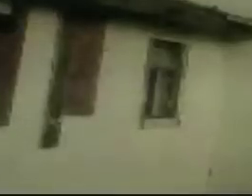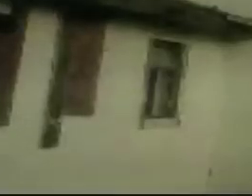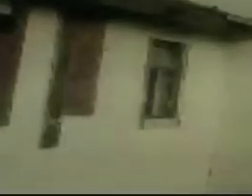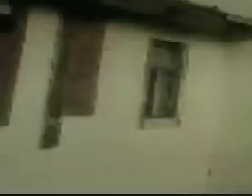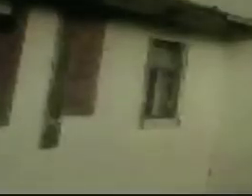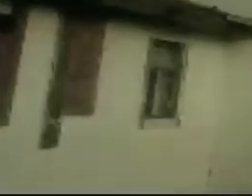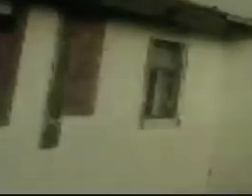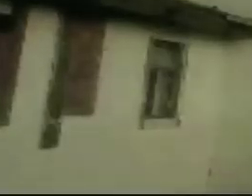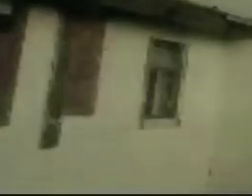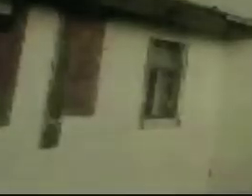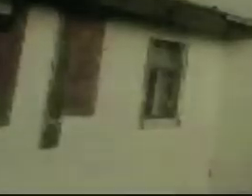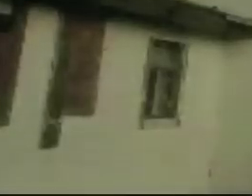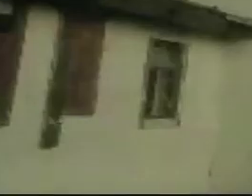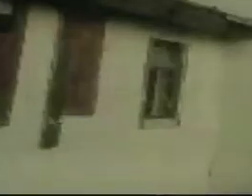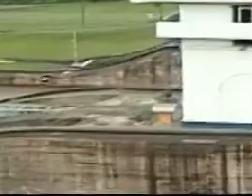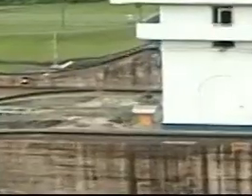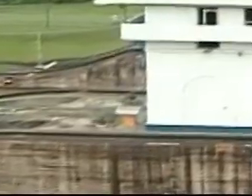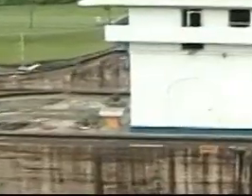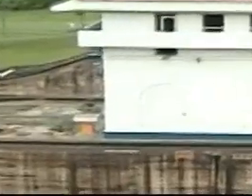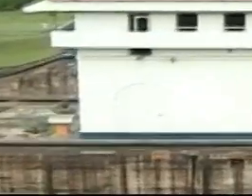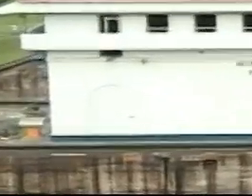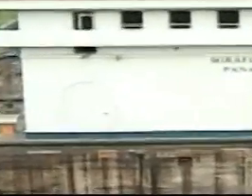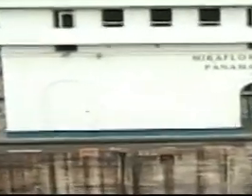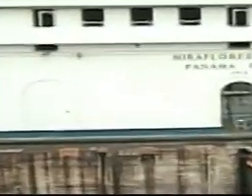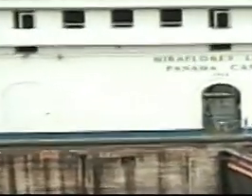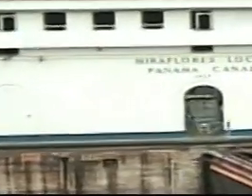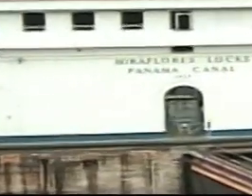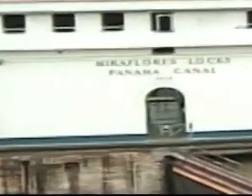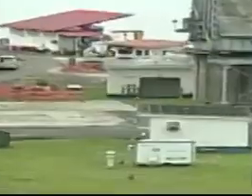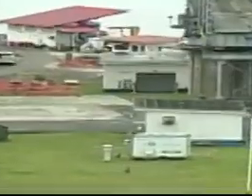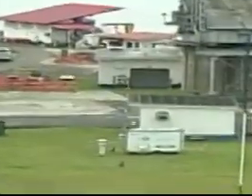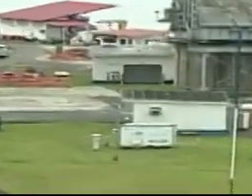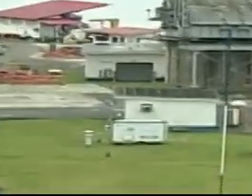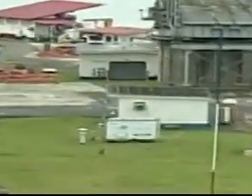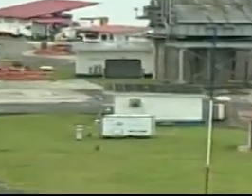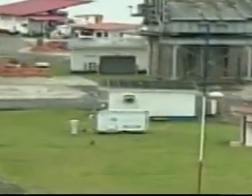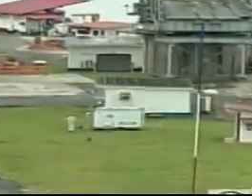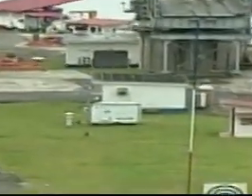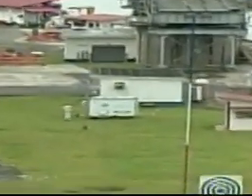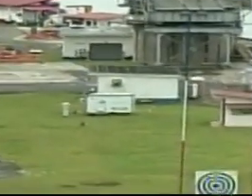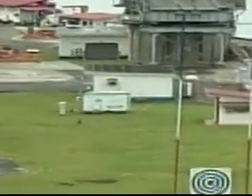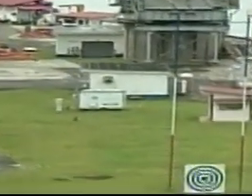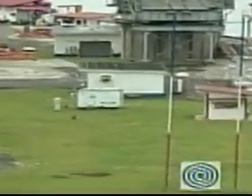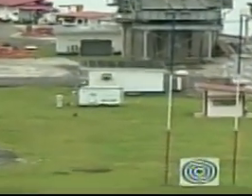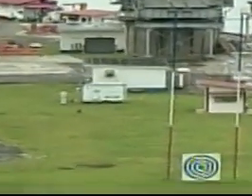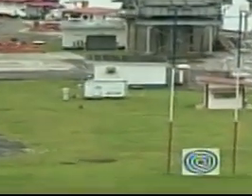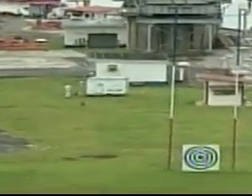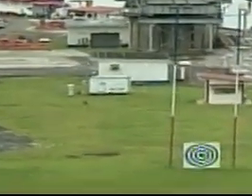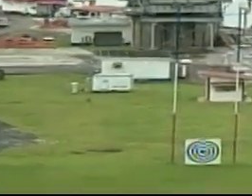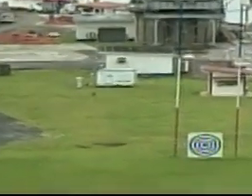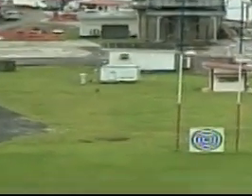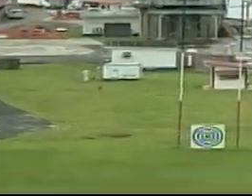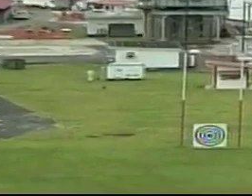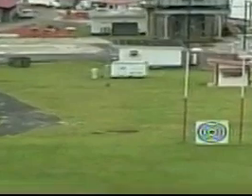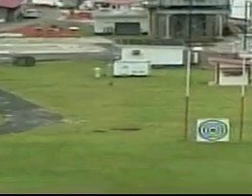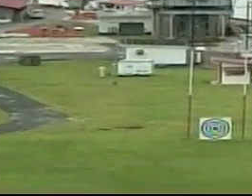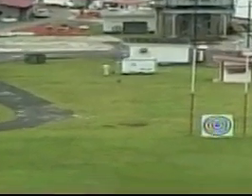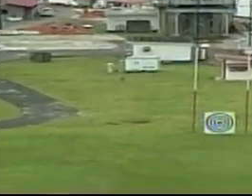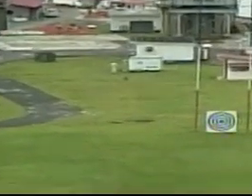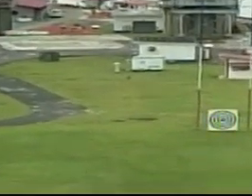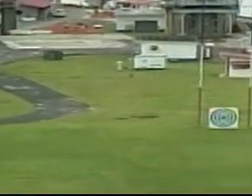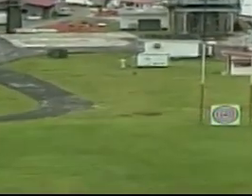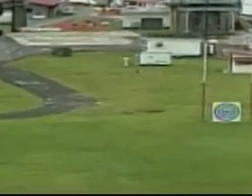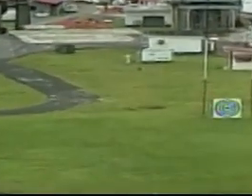destruction on buildings we're there tonight and welcome to the panama canal why you should visit the answer ahead stay